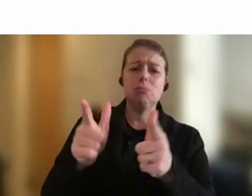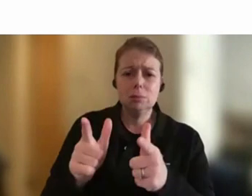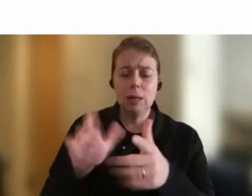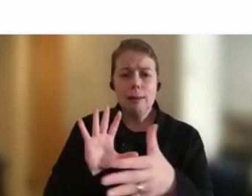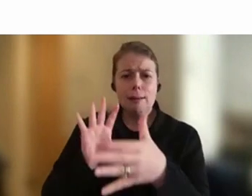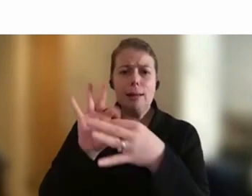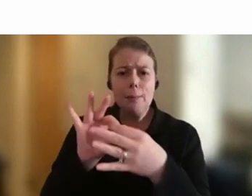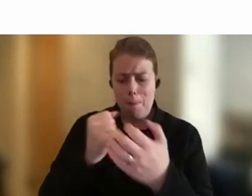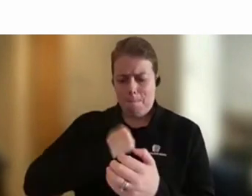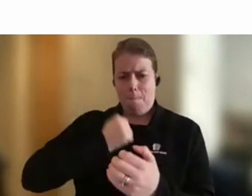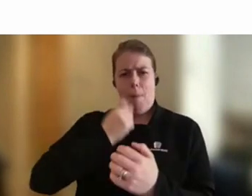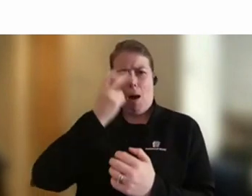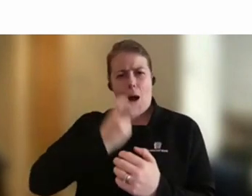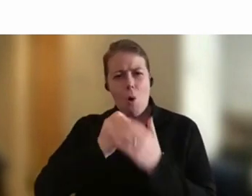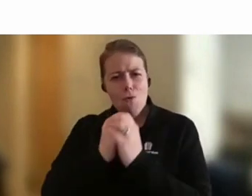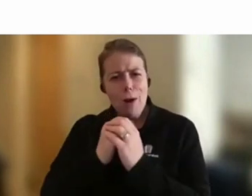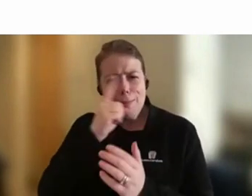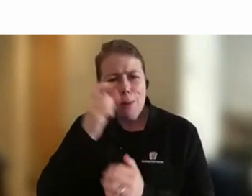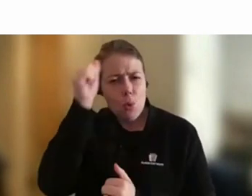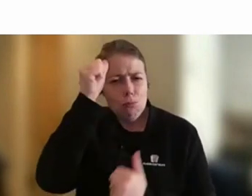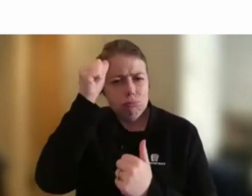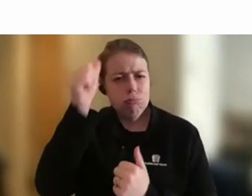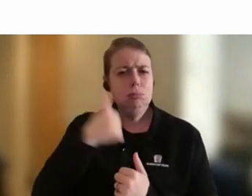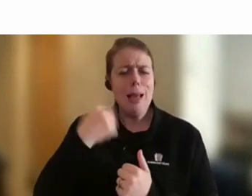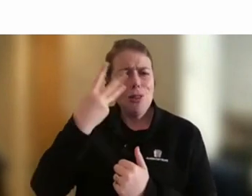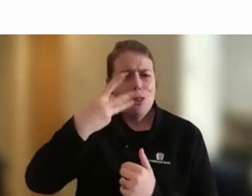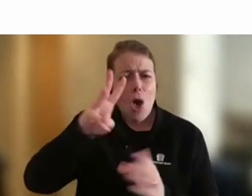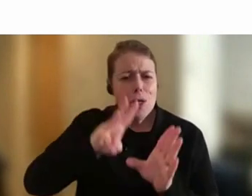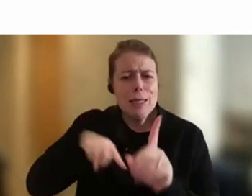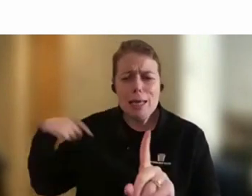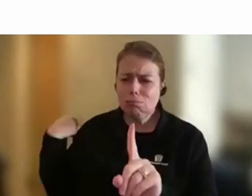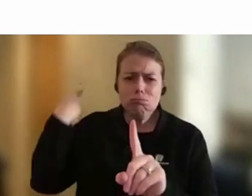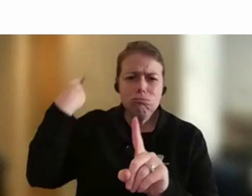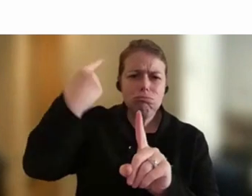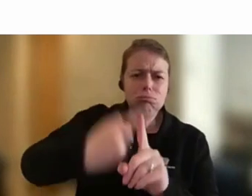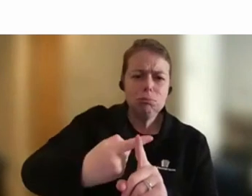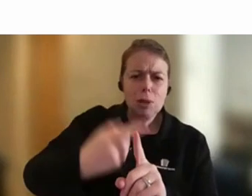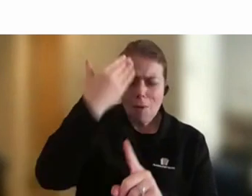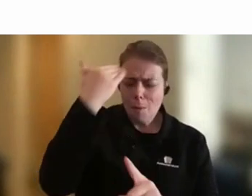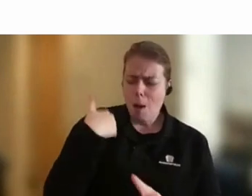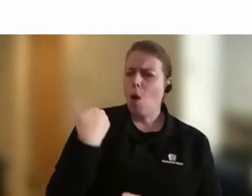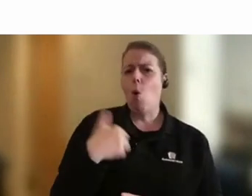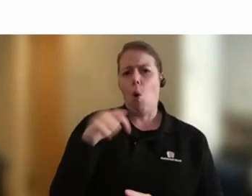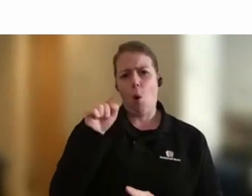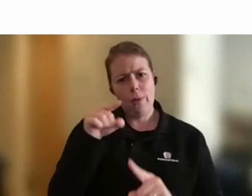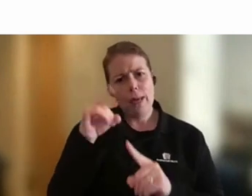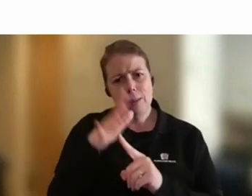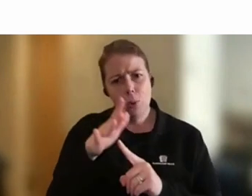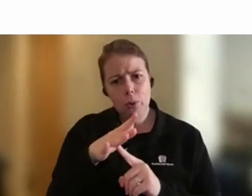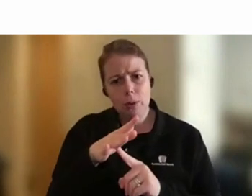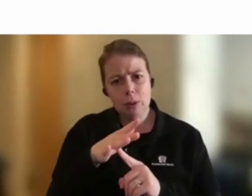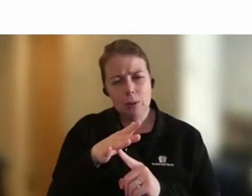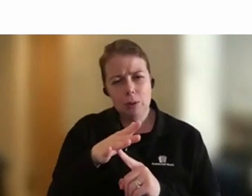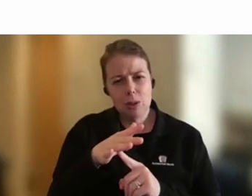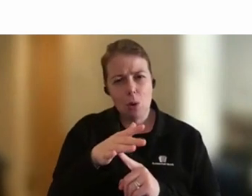old friends, people who've known me for 30 years, it just reminded me how important that is. So, you know, I said before, you have to know what you need.